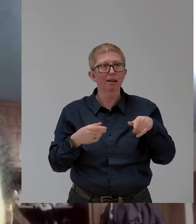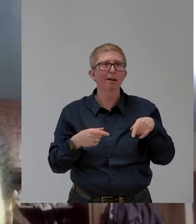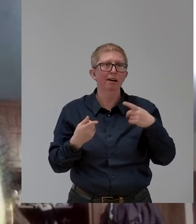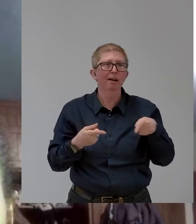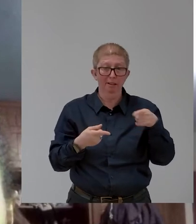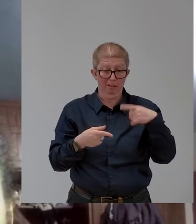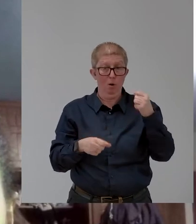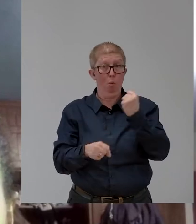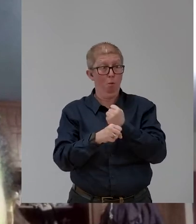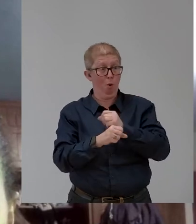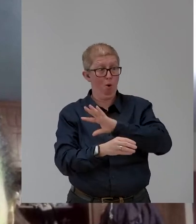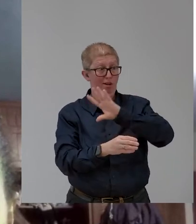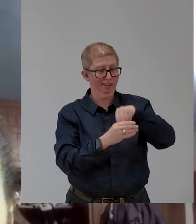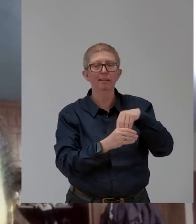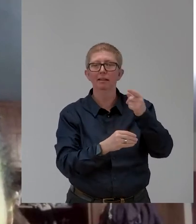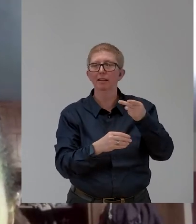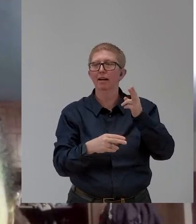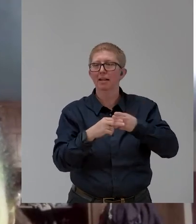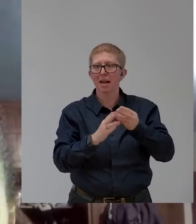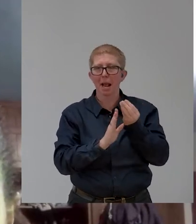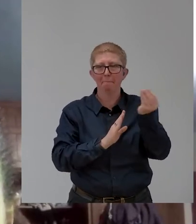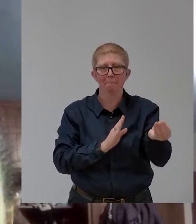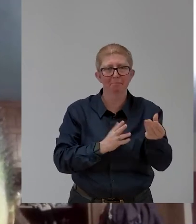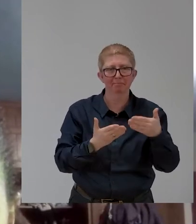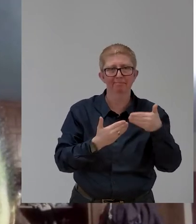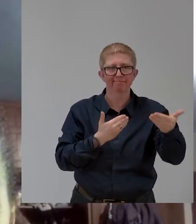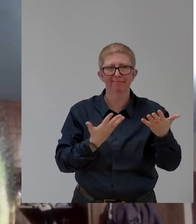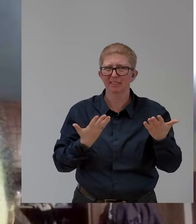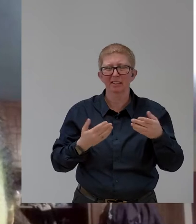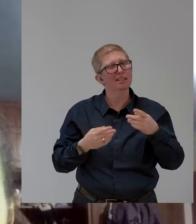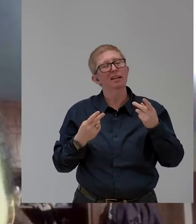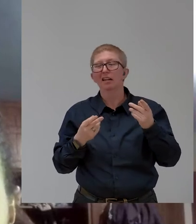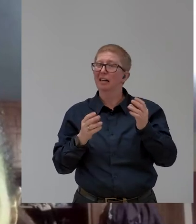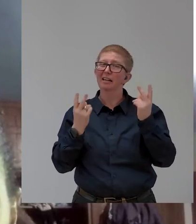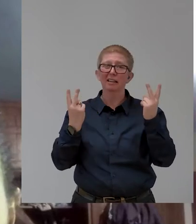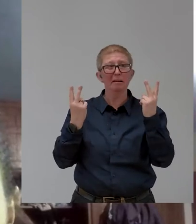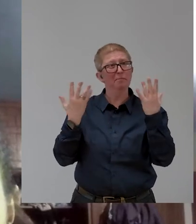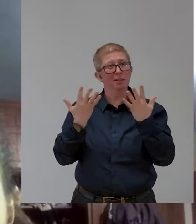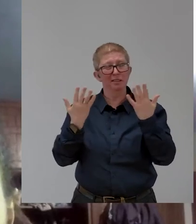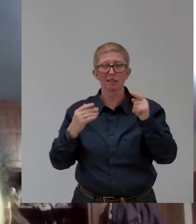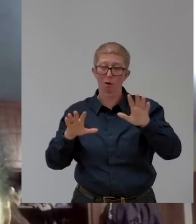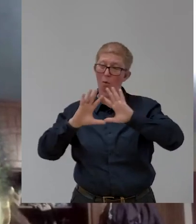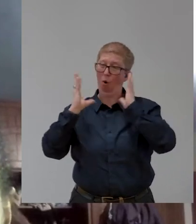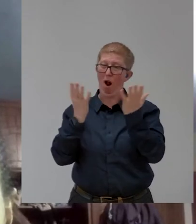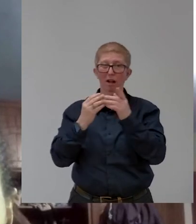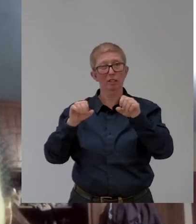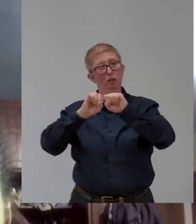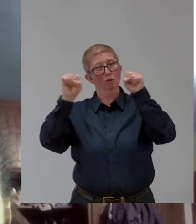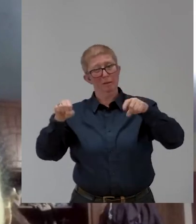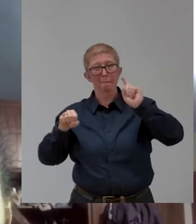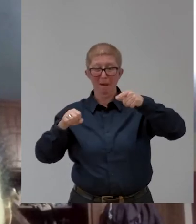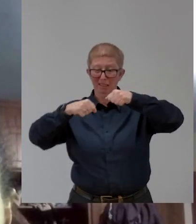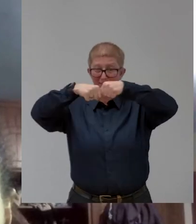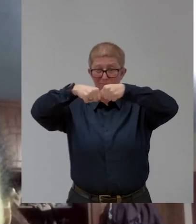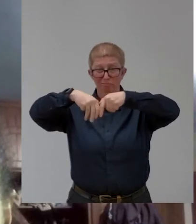commitments cascade down to the grassroots labor lives. I fully agree with Stefan that companies like IBM, Coca-Cola,